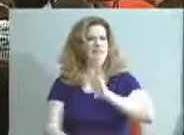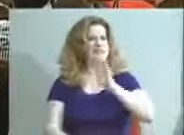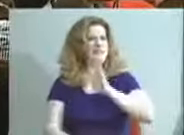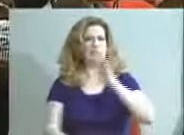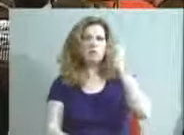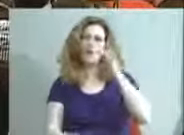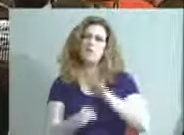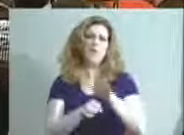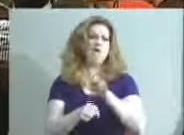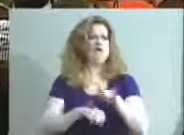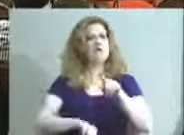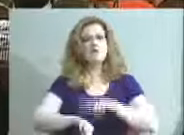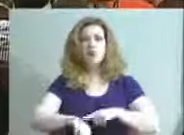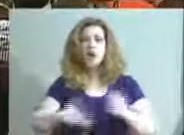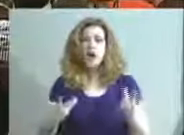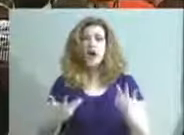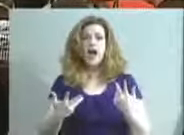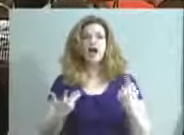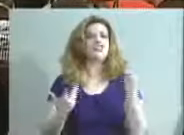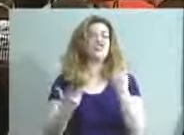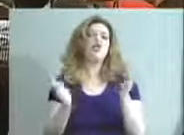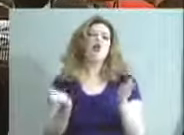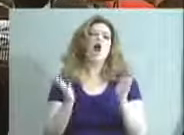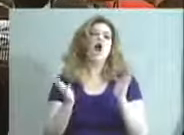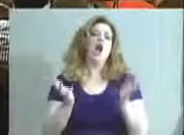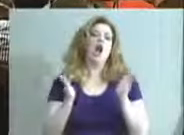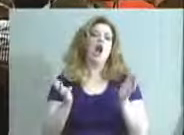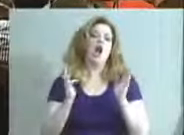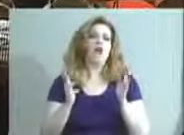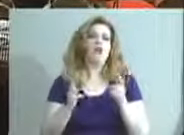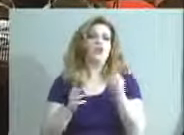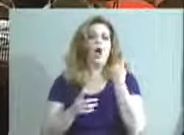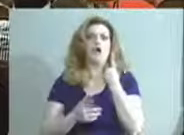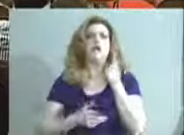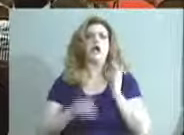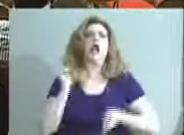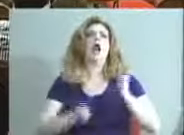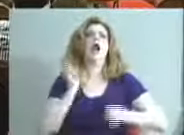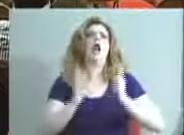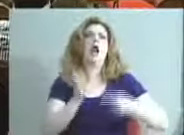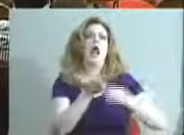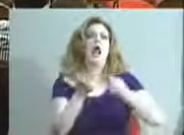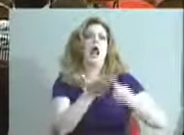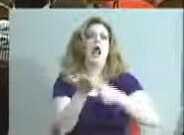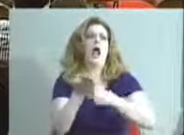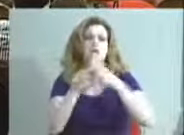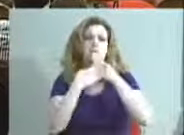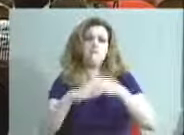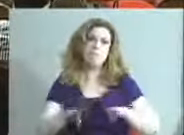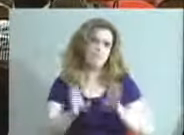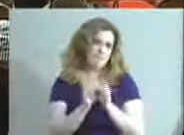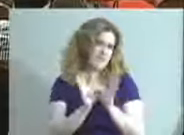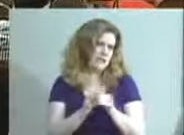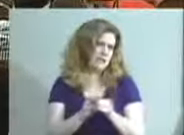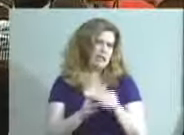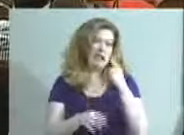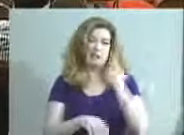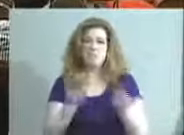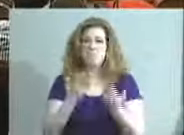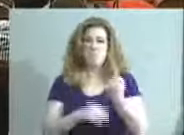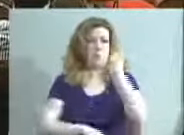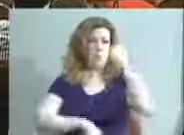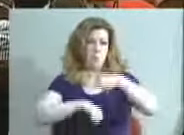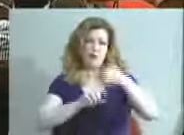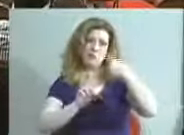don't have enough time to just talk or that we're always sort of jammed and rushed in these public meetings. And I wonder if we ought maybe once a month